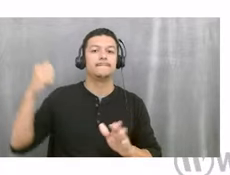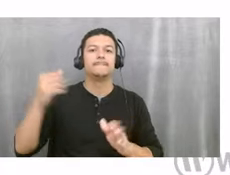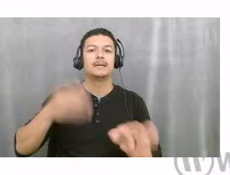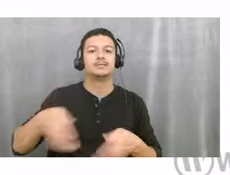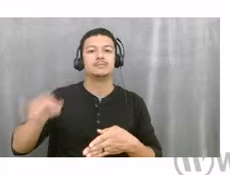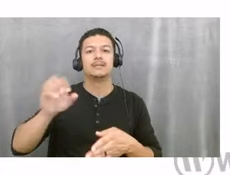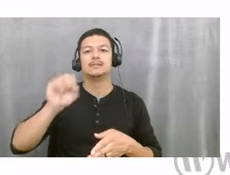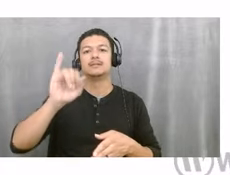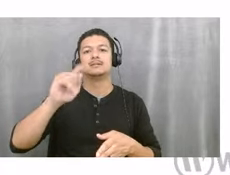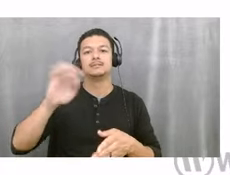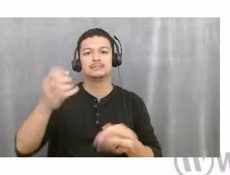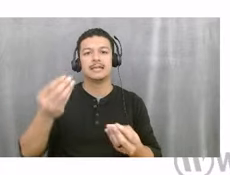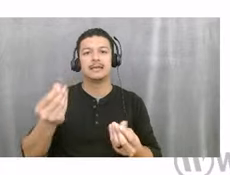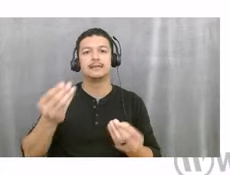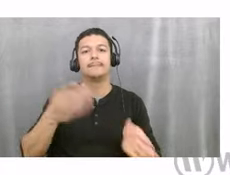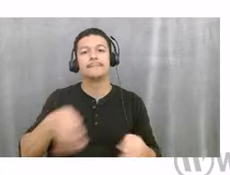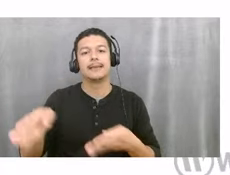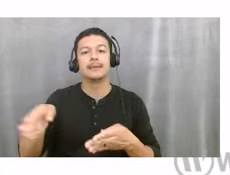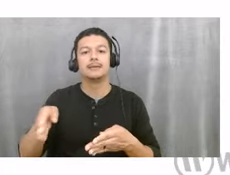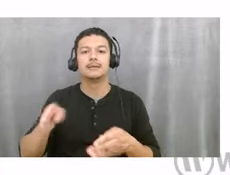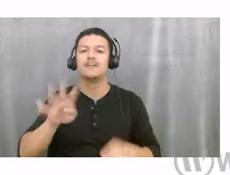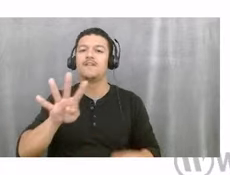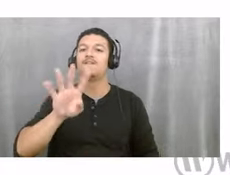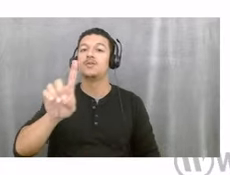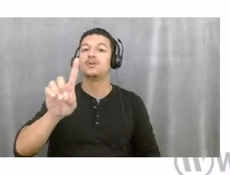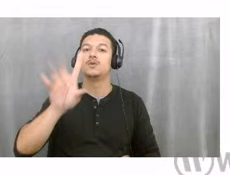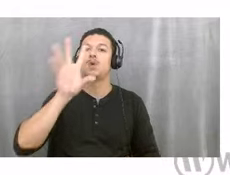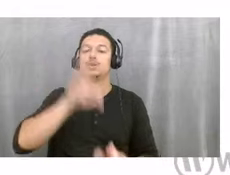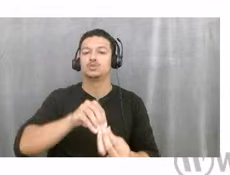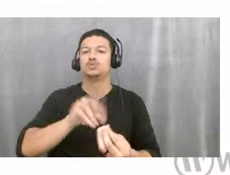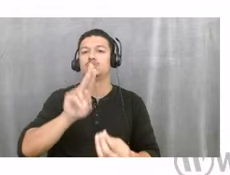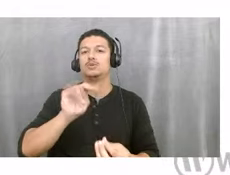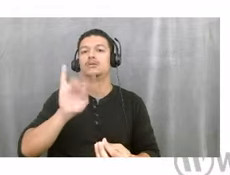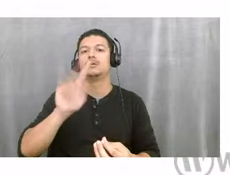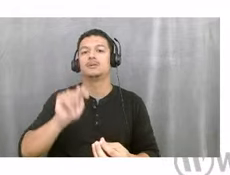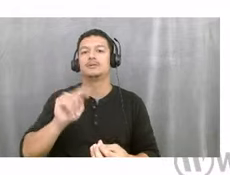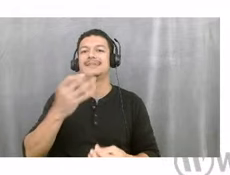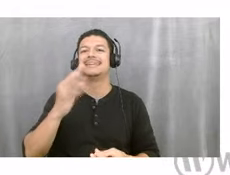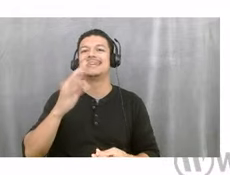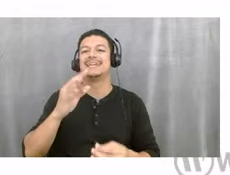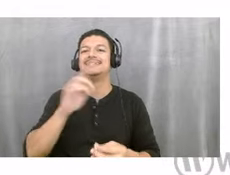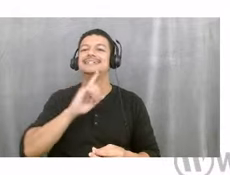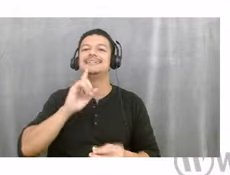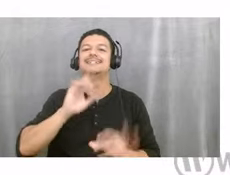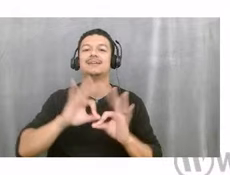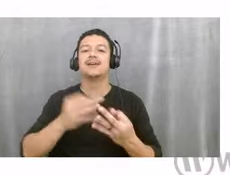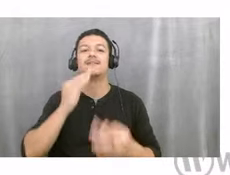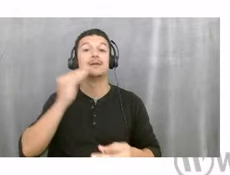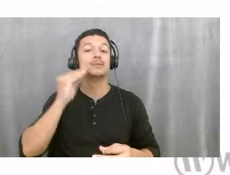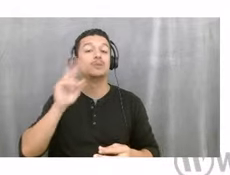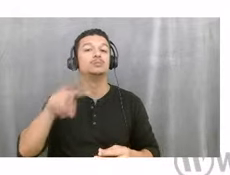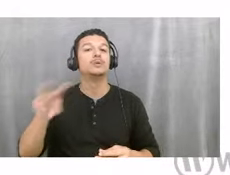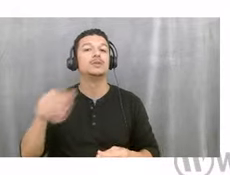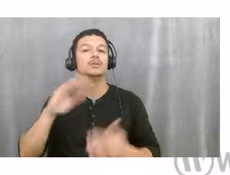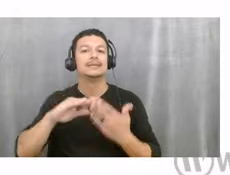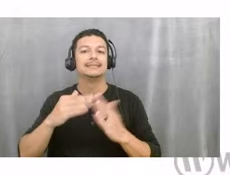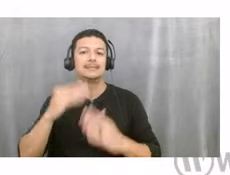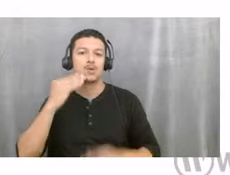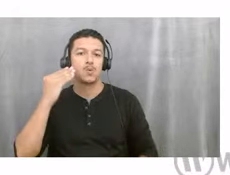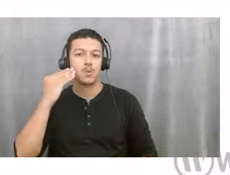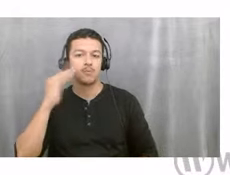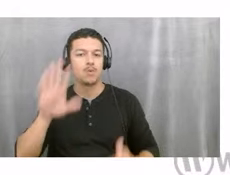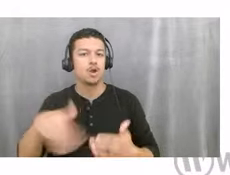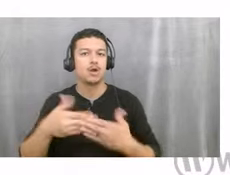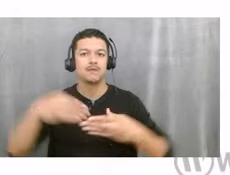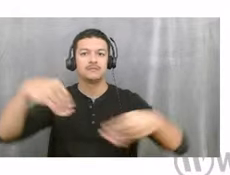total units, 19 single-family homes, and 22 townhomes. All of them are to be for sale and workforce